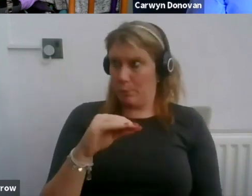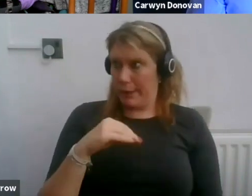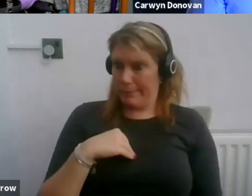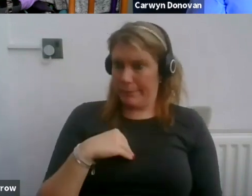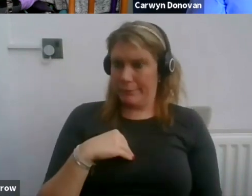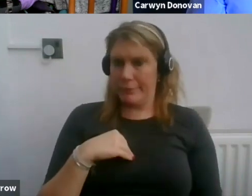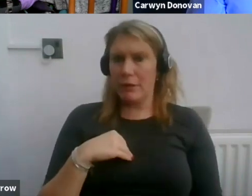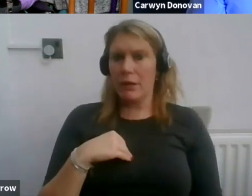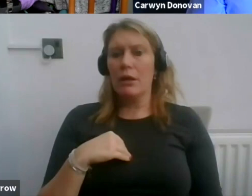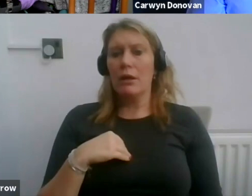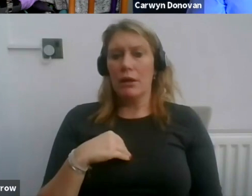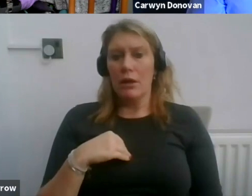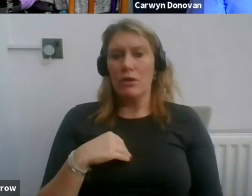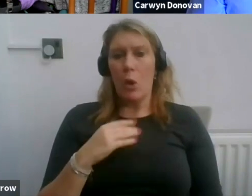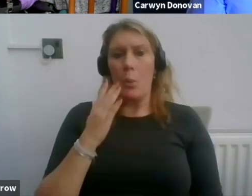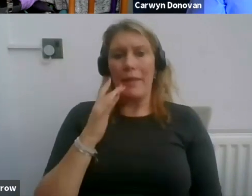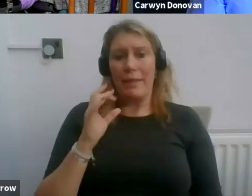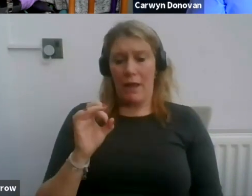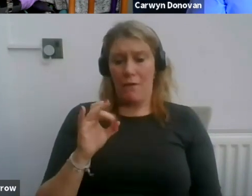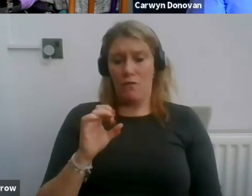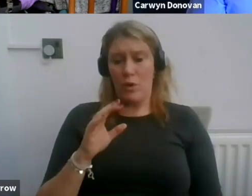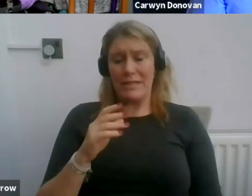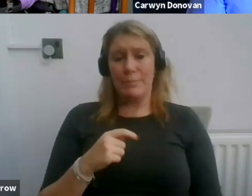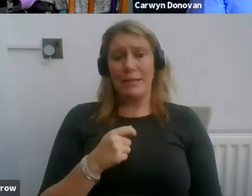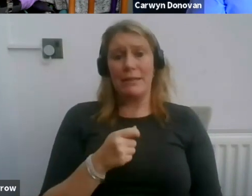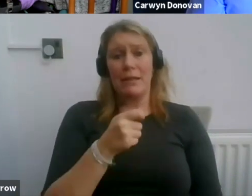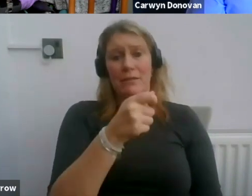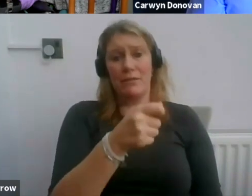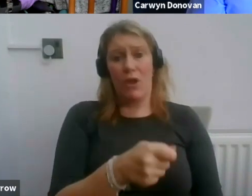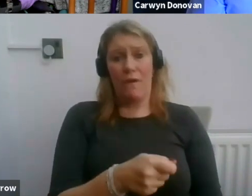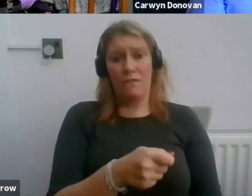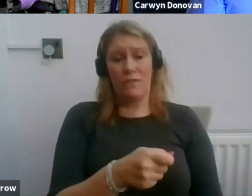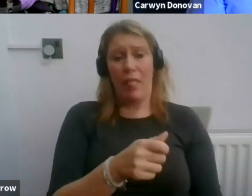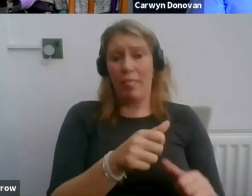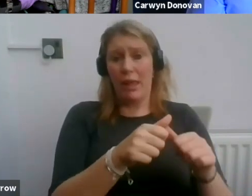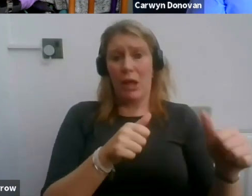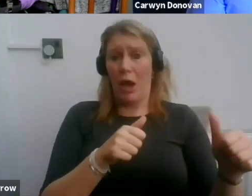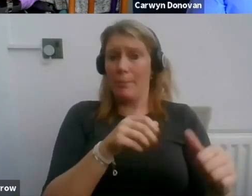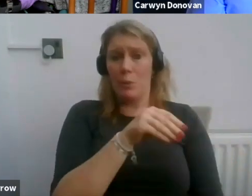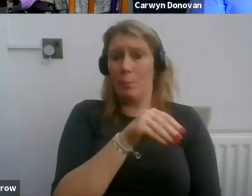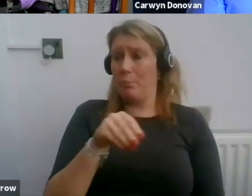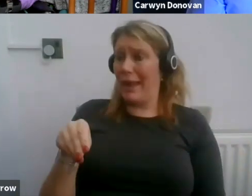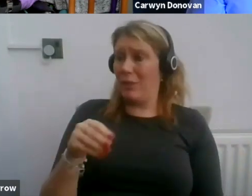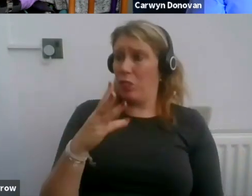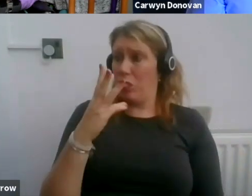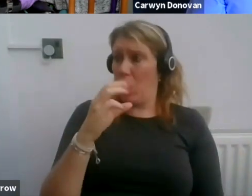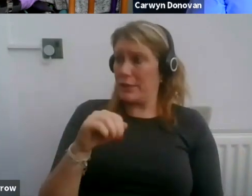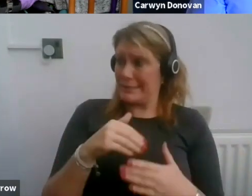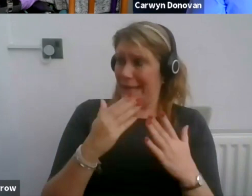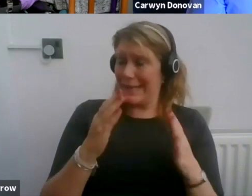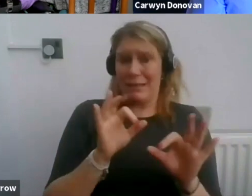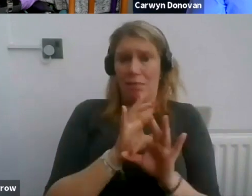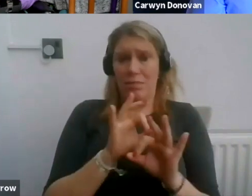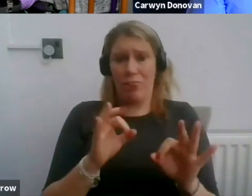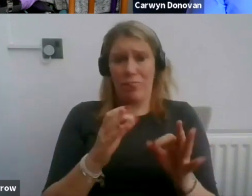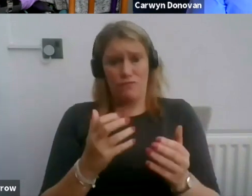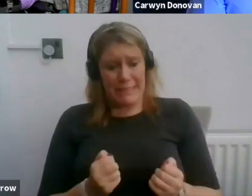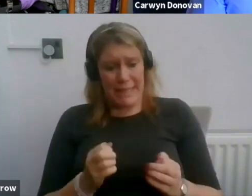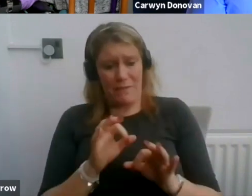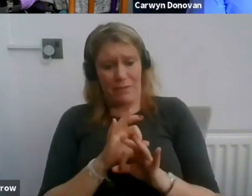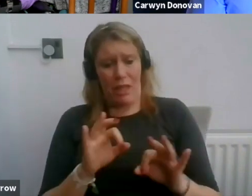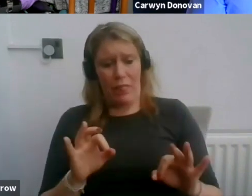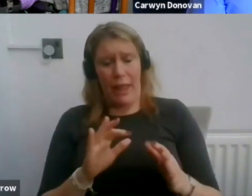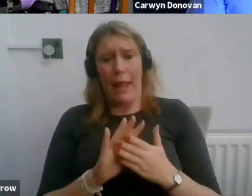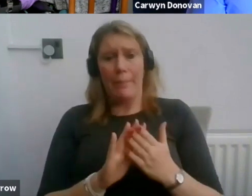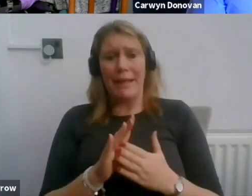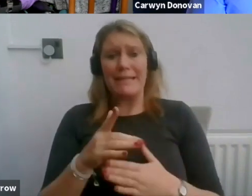once the invoice has been served and the company has not paid that invoice within 30 days, it is then considered a late